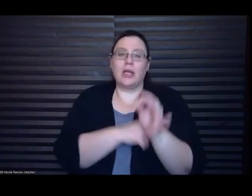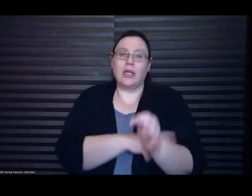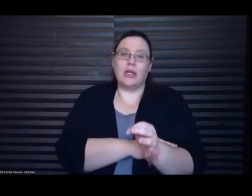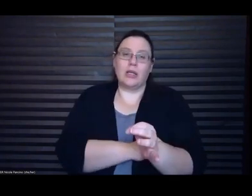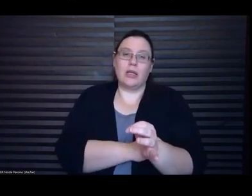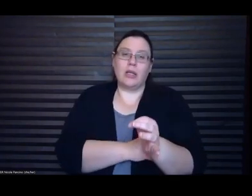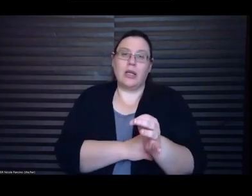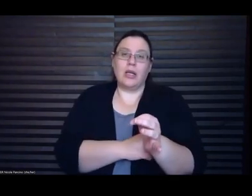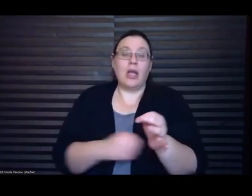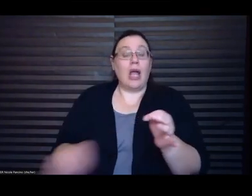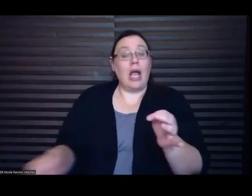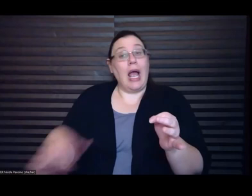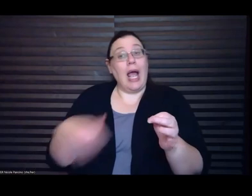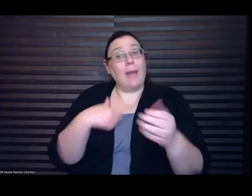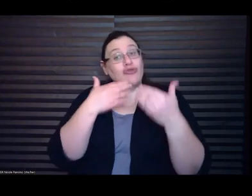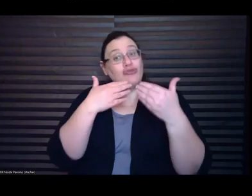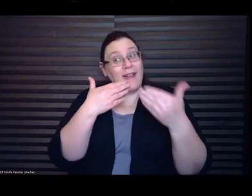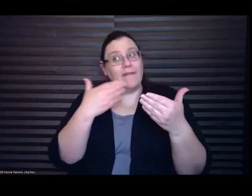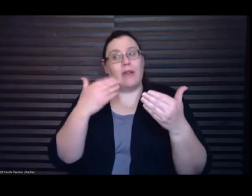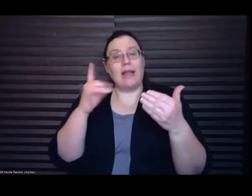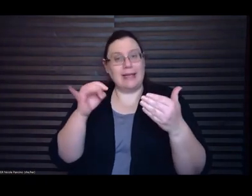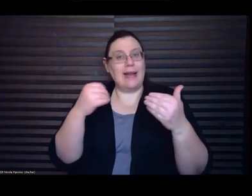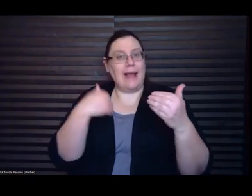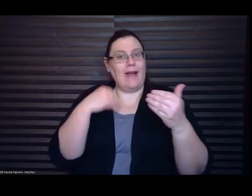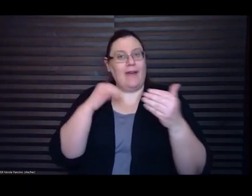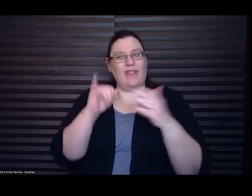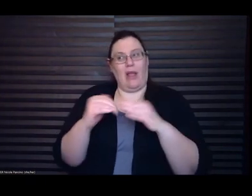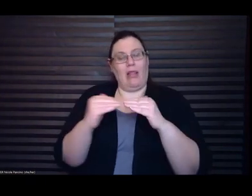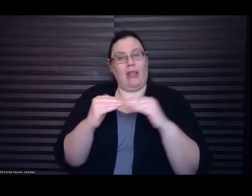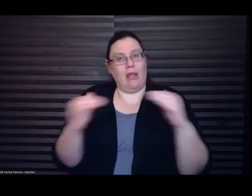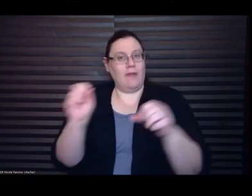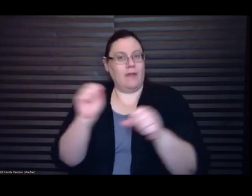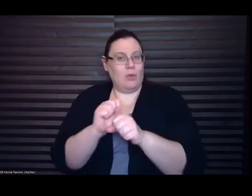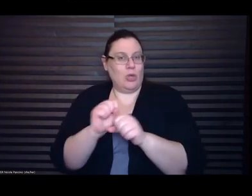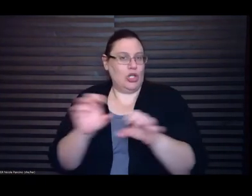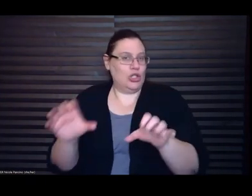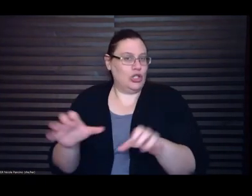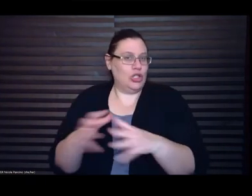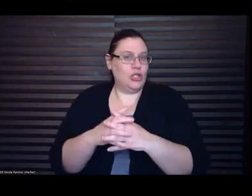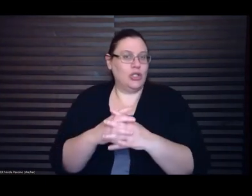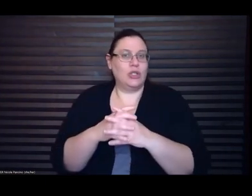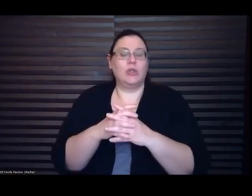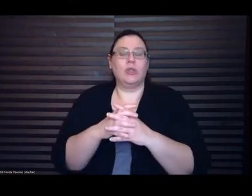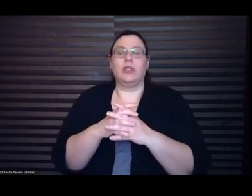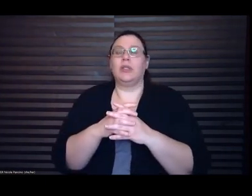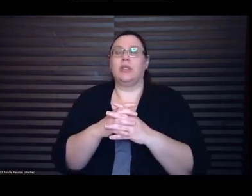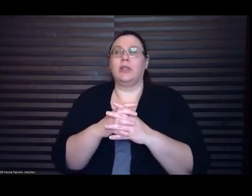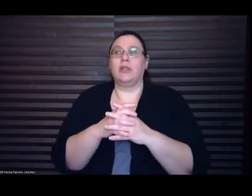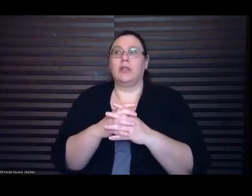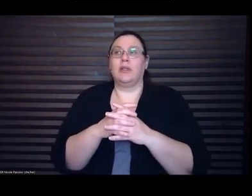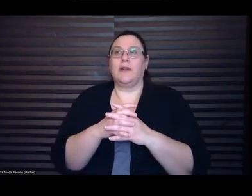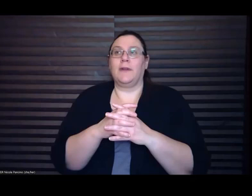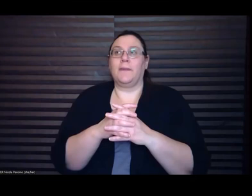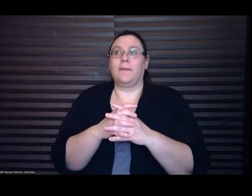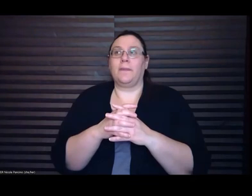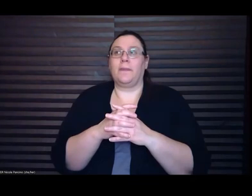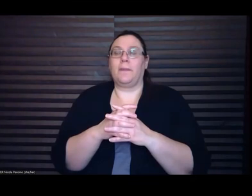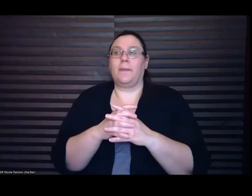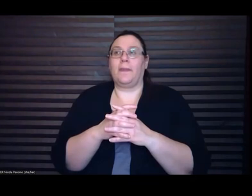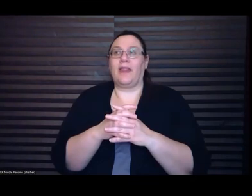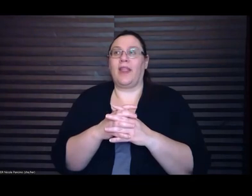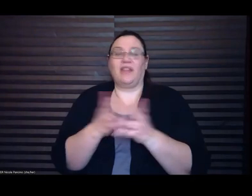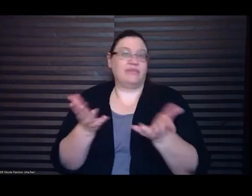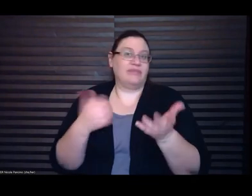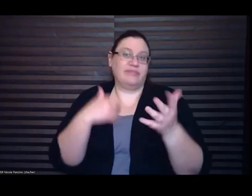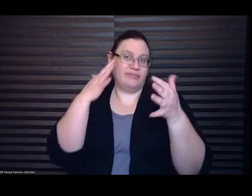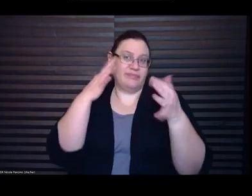of work to do um because I I mean I certainly wasn't writing um I've I've begun